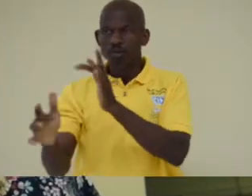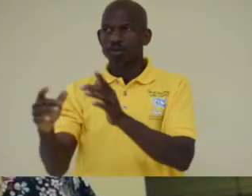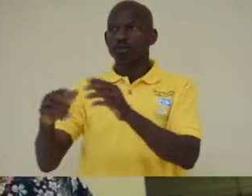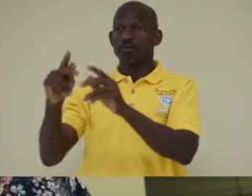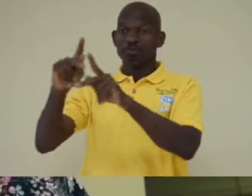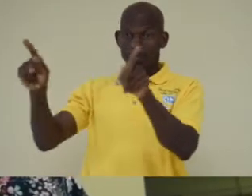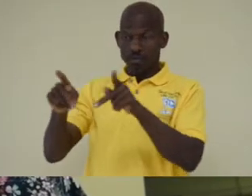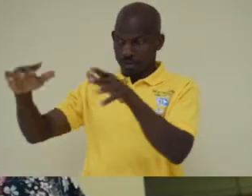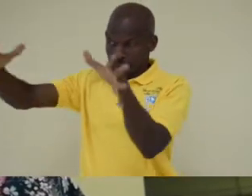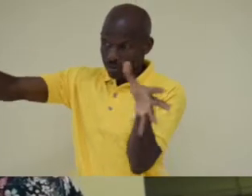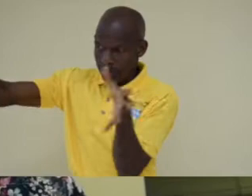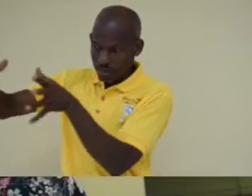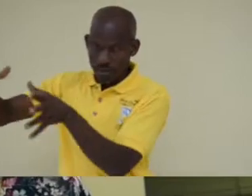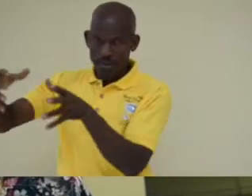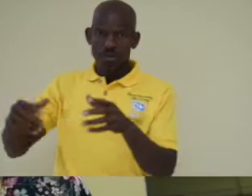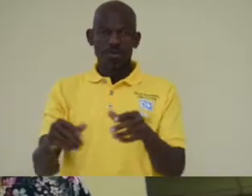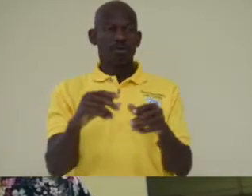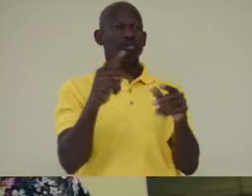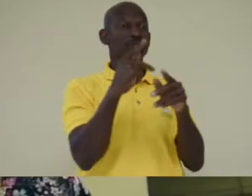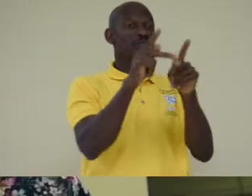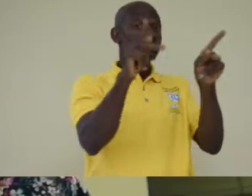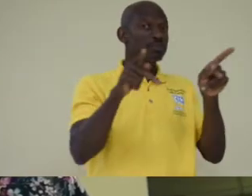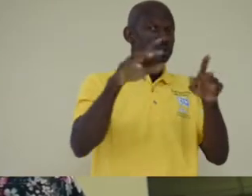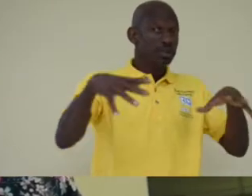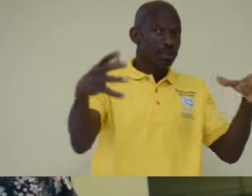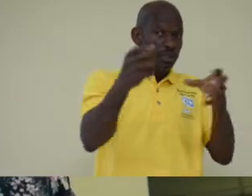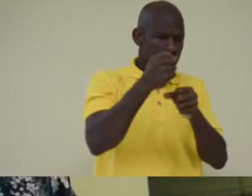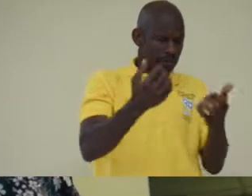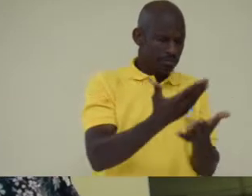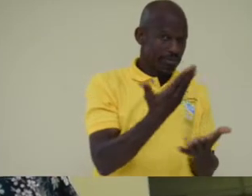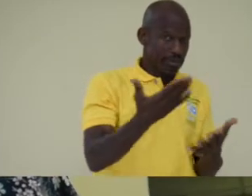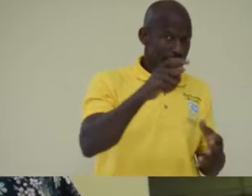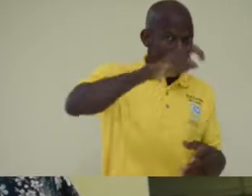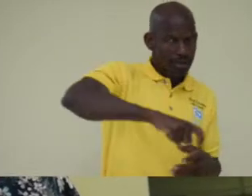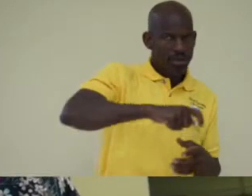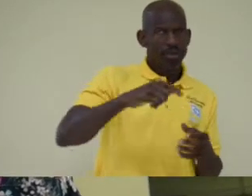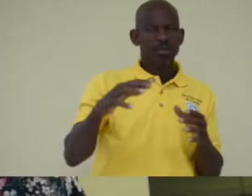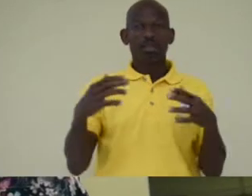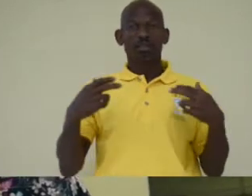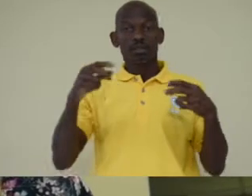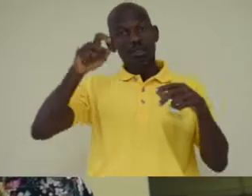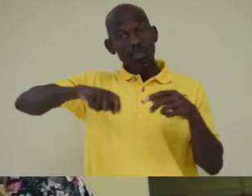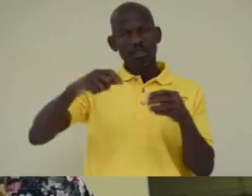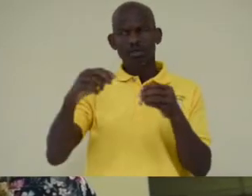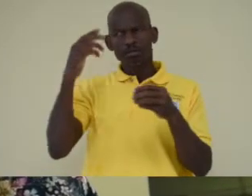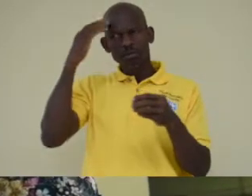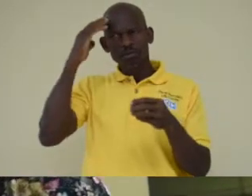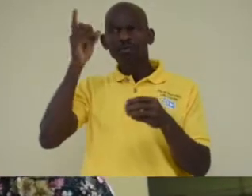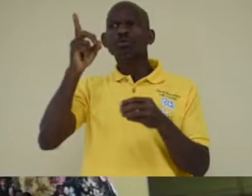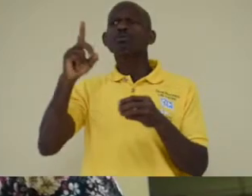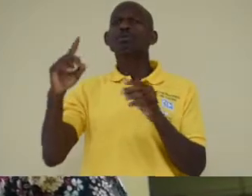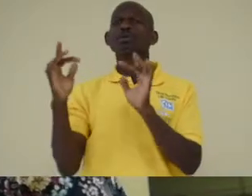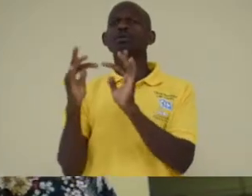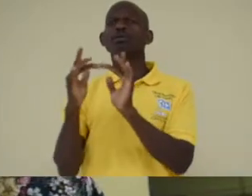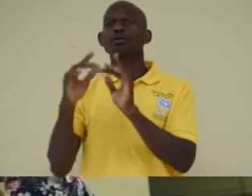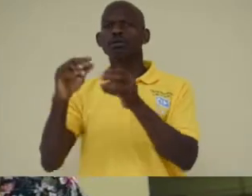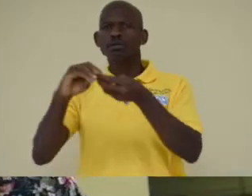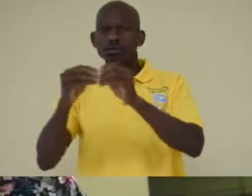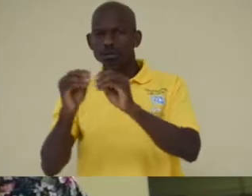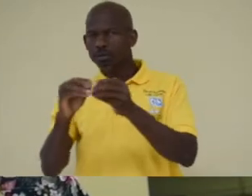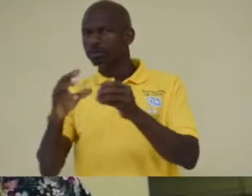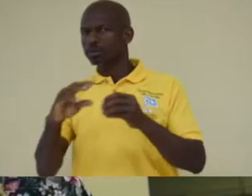official shelters, and disaster supply points. Have emergency contacts and vital records in a safe and accessible location.